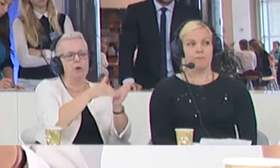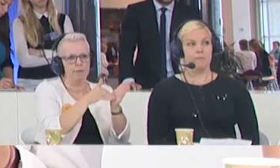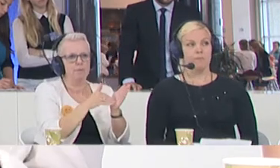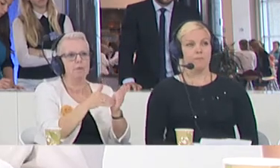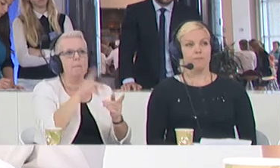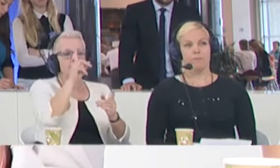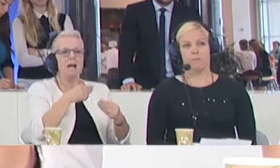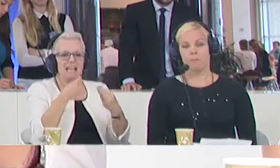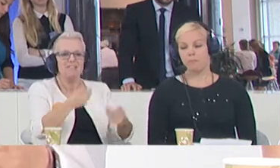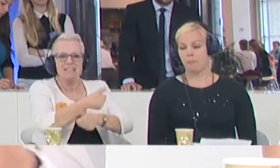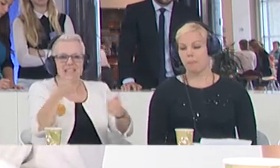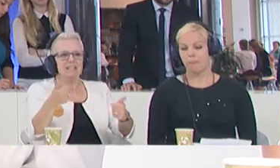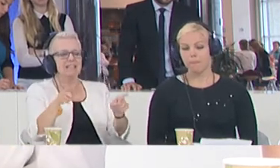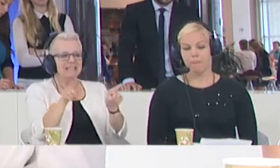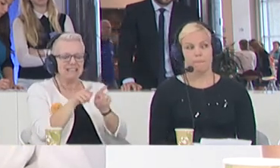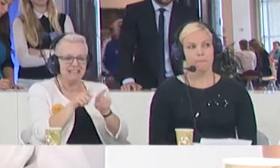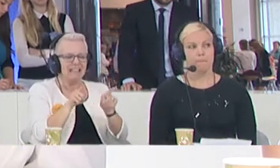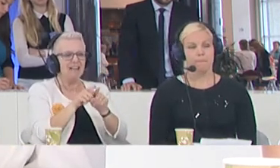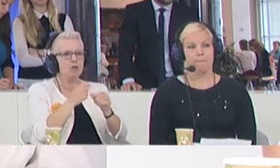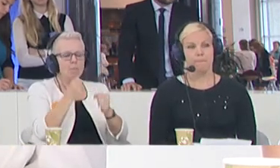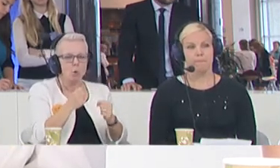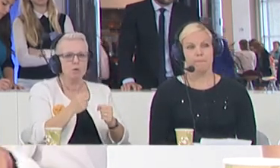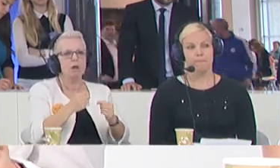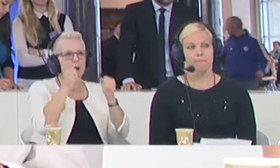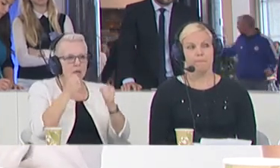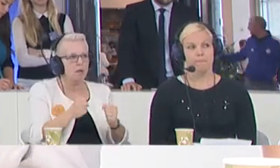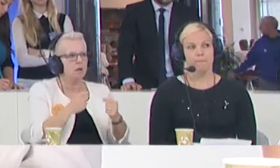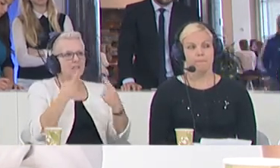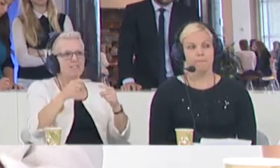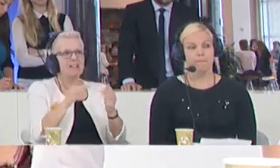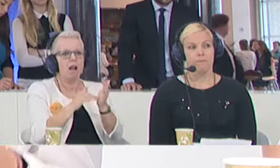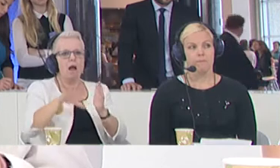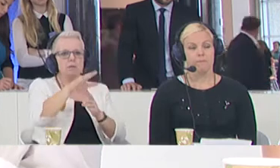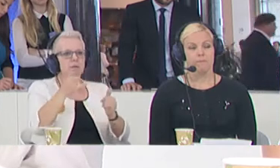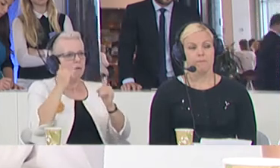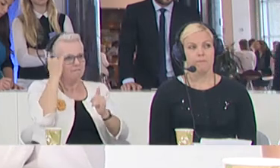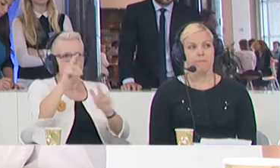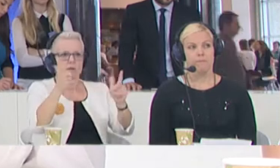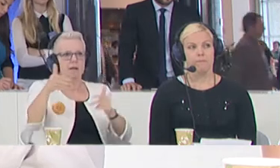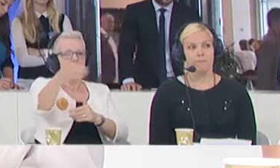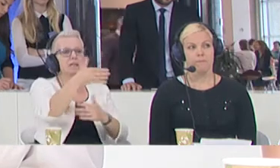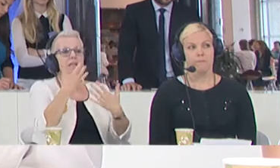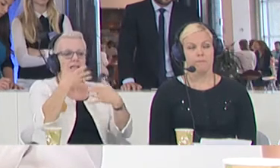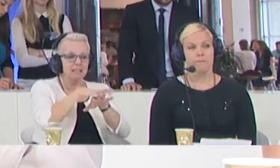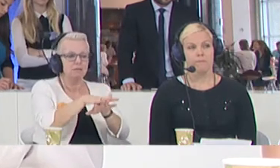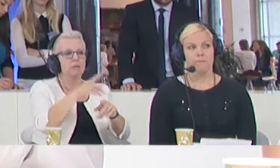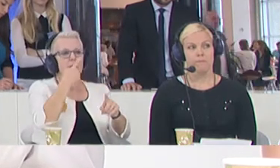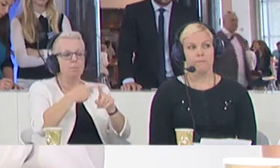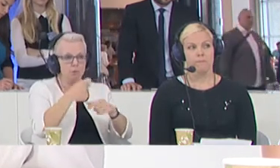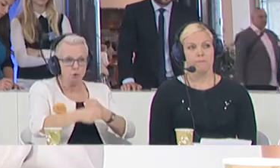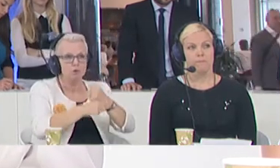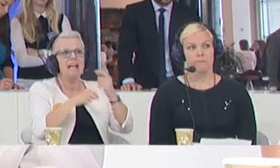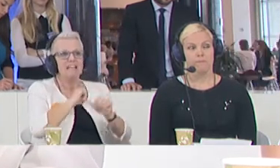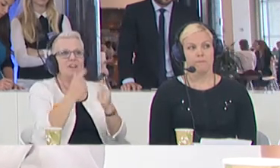opportunities to grow and prosper and settle permanently in different member states. Integration needs support. Integration needs financial